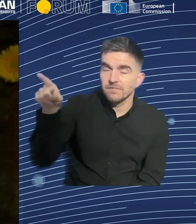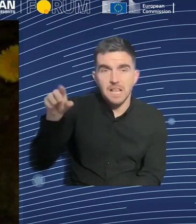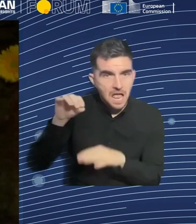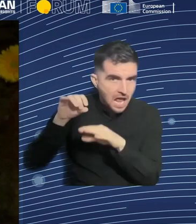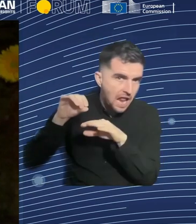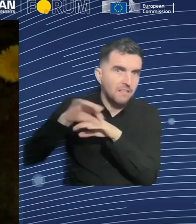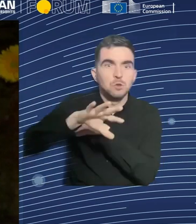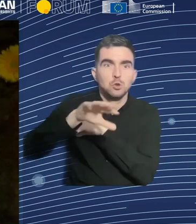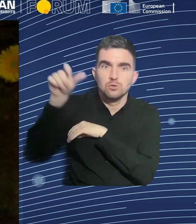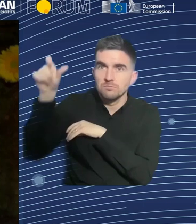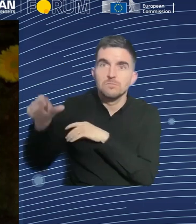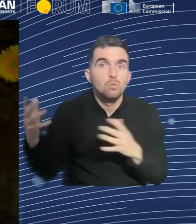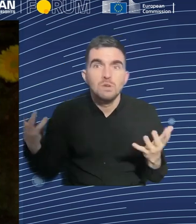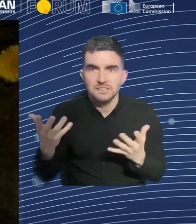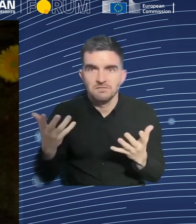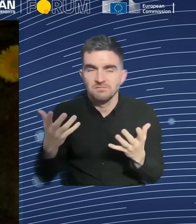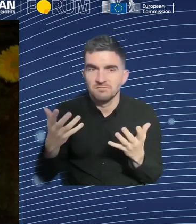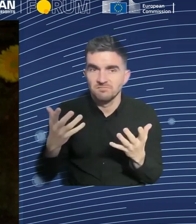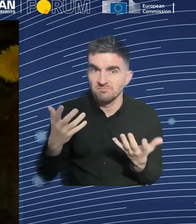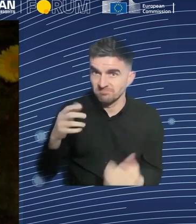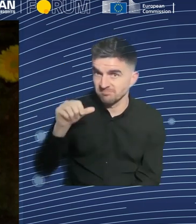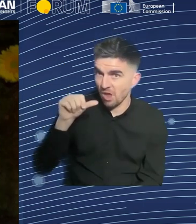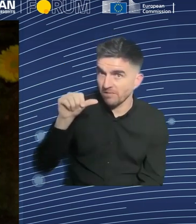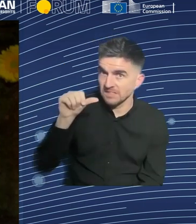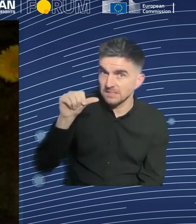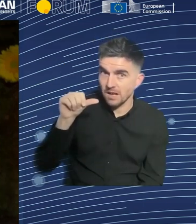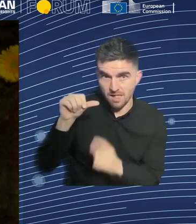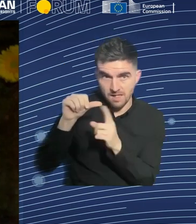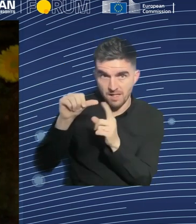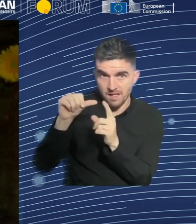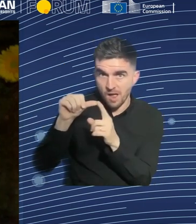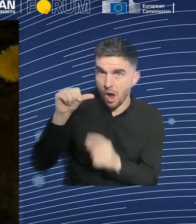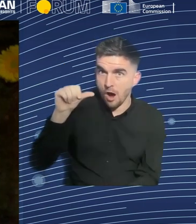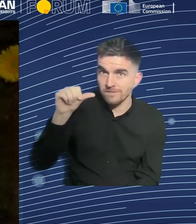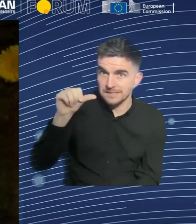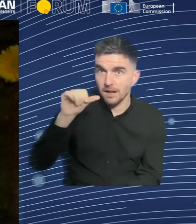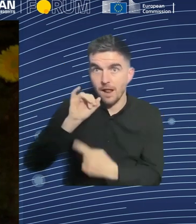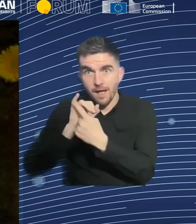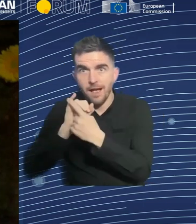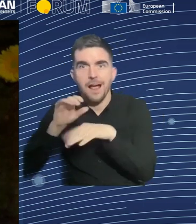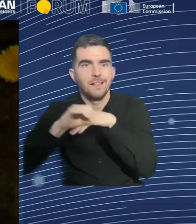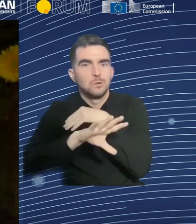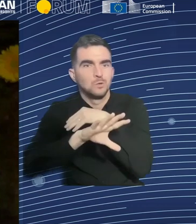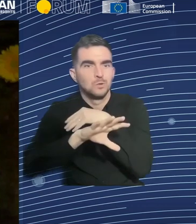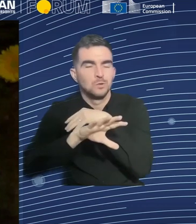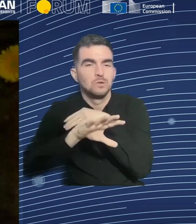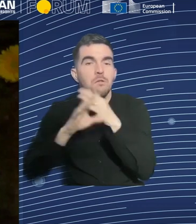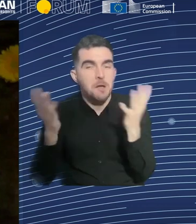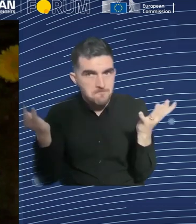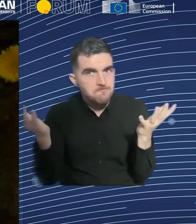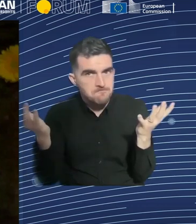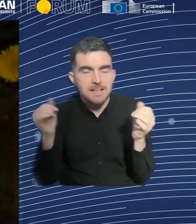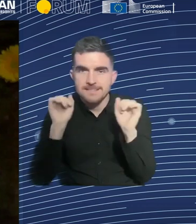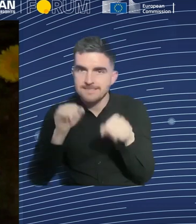think it could be hard for not to know difference. Fake news and influencers, fake.